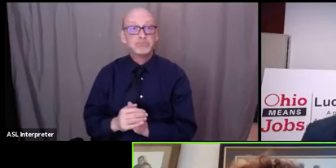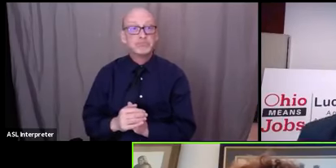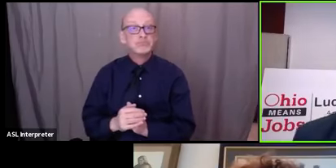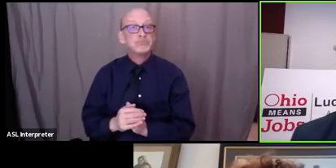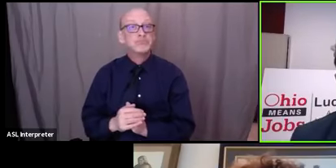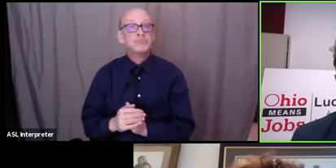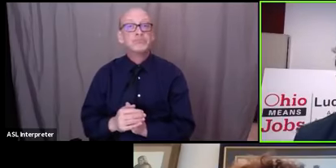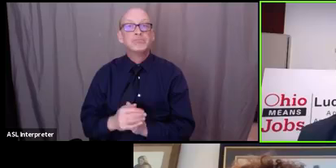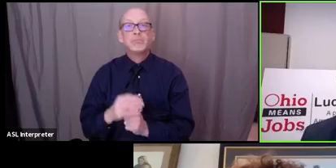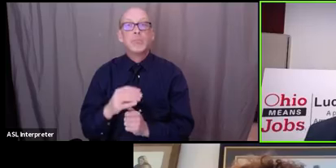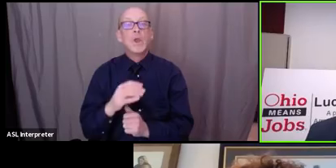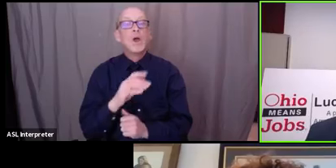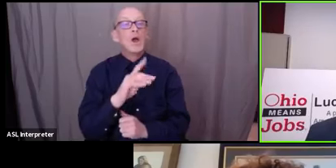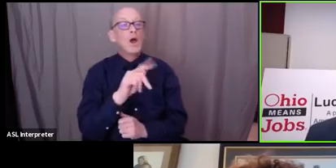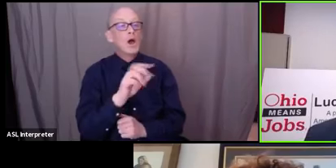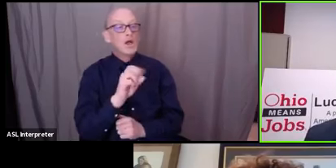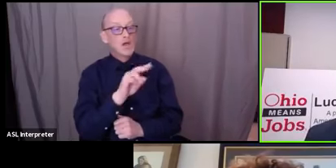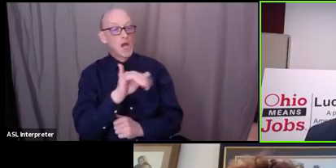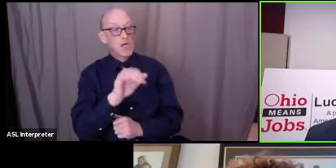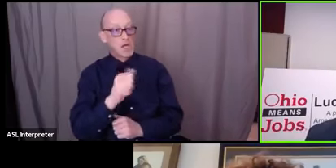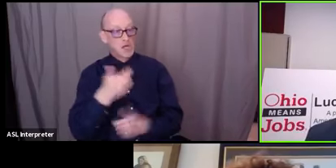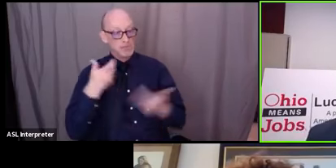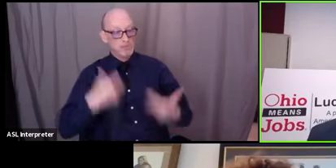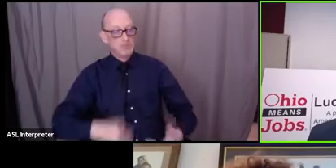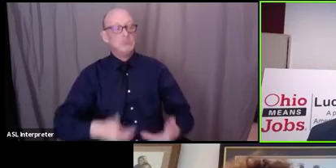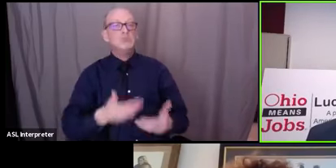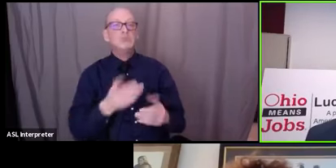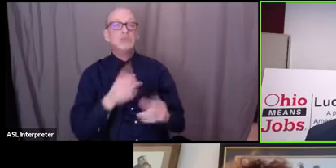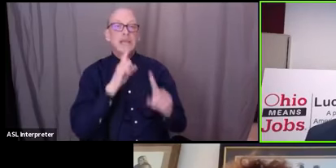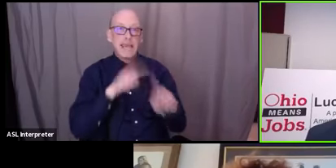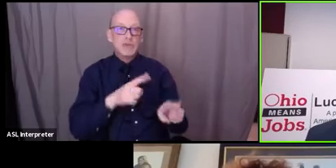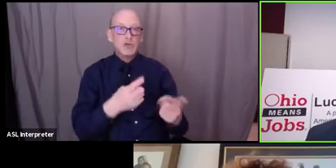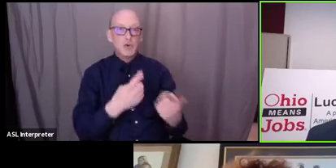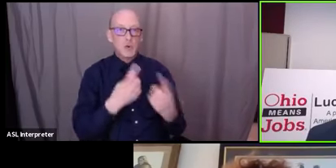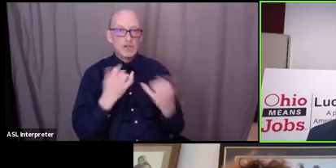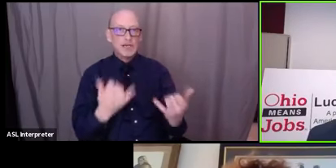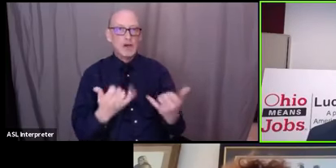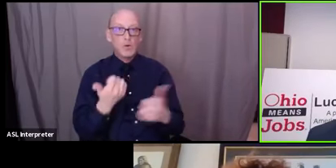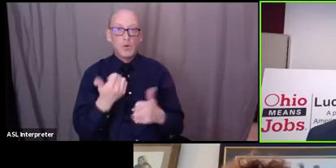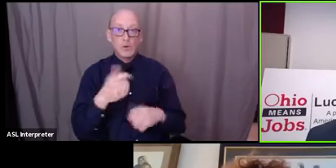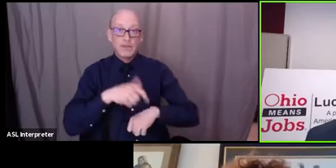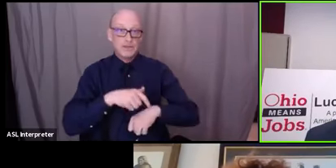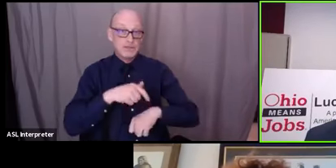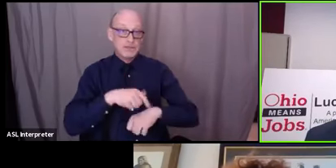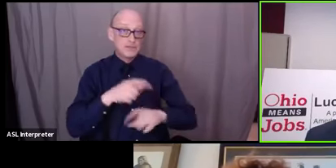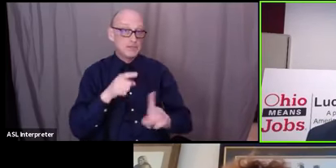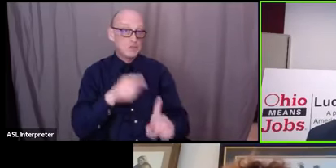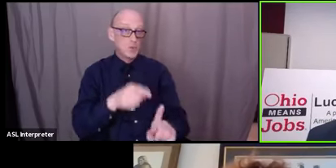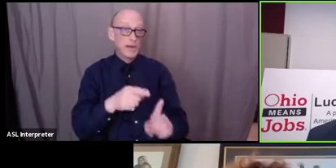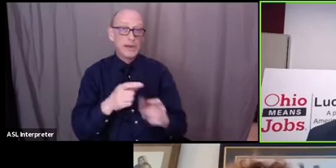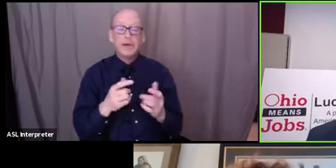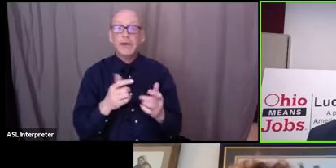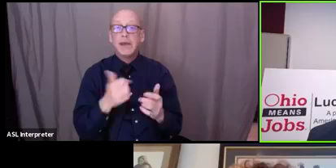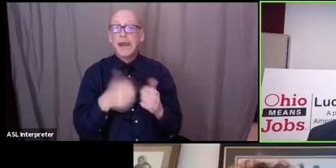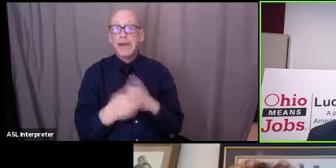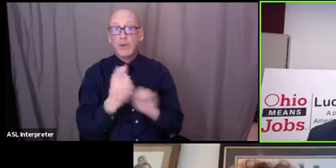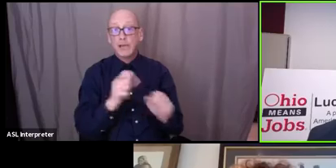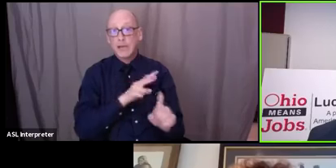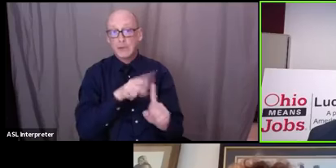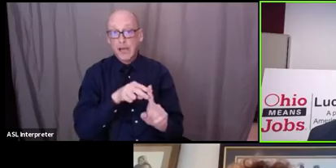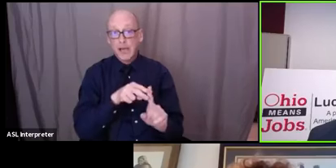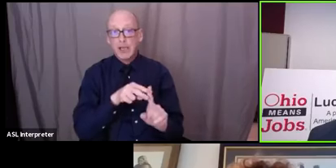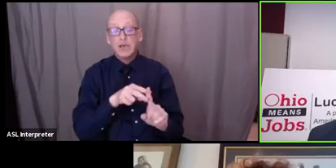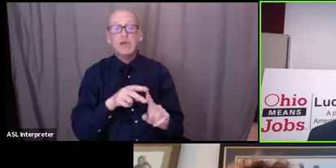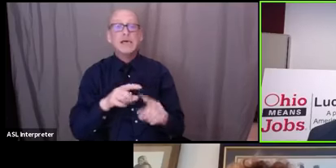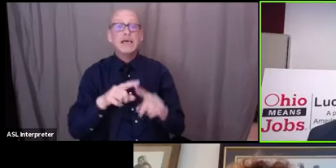um the answer to that question i mean at this point anyone can pretty much apply um in terms of what the eligibility